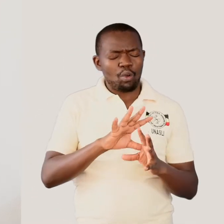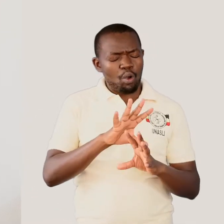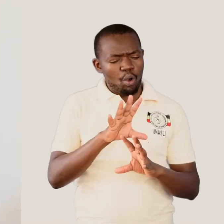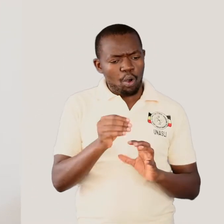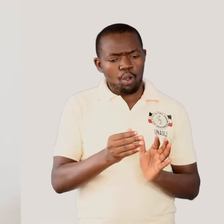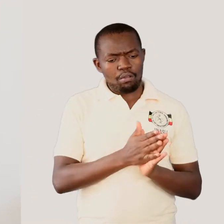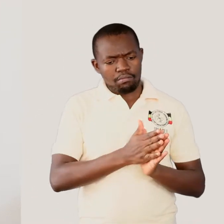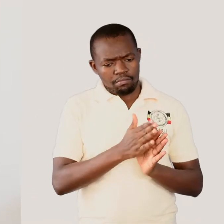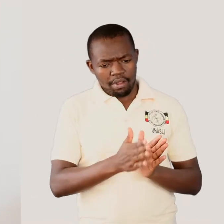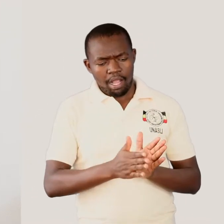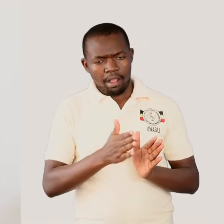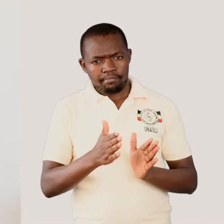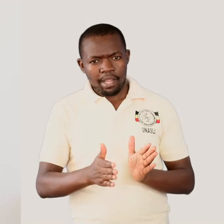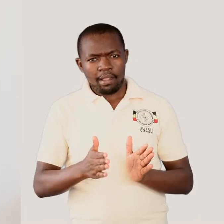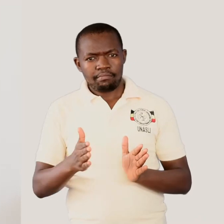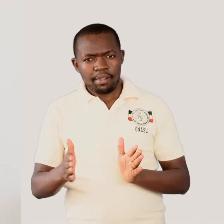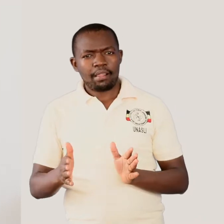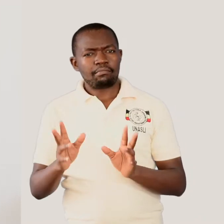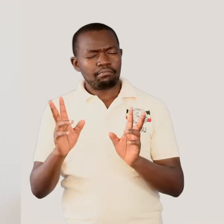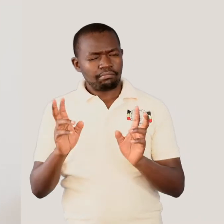processes.